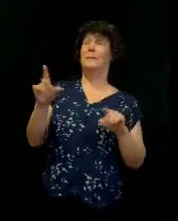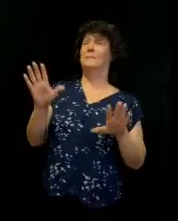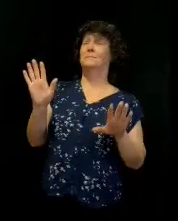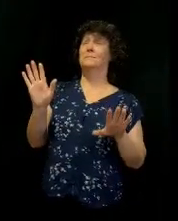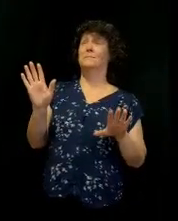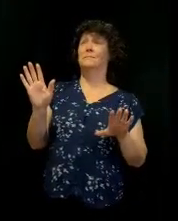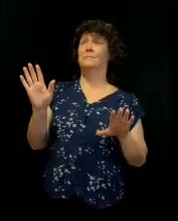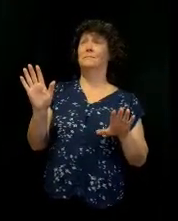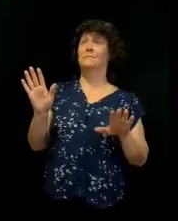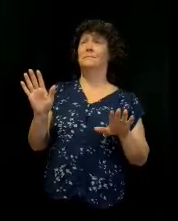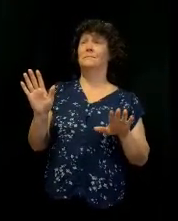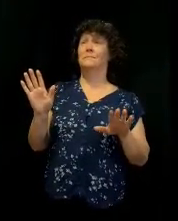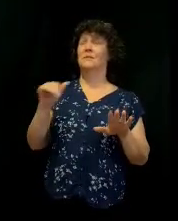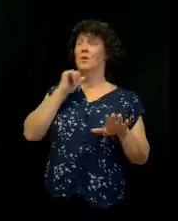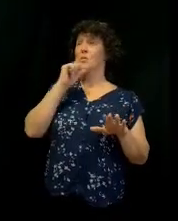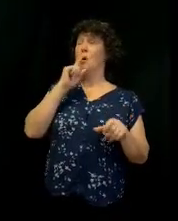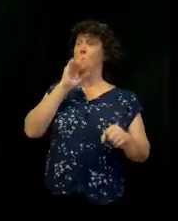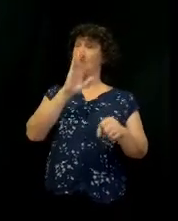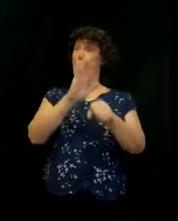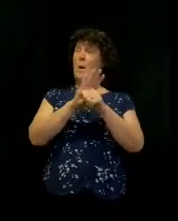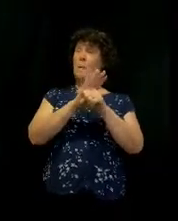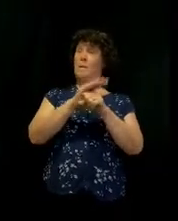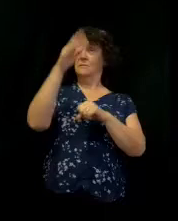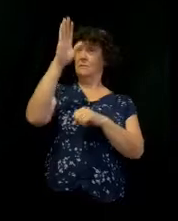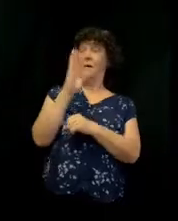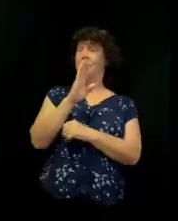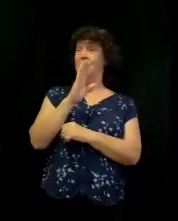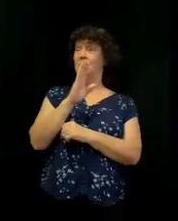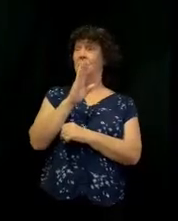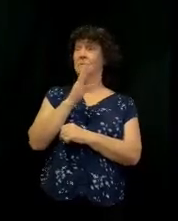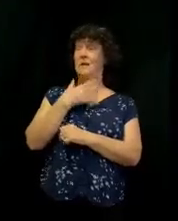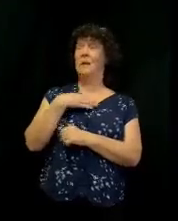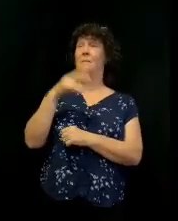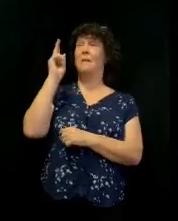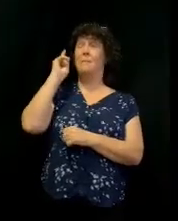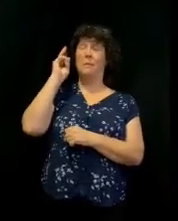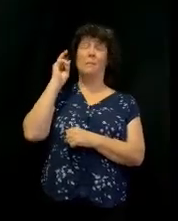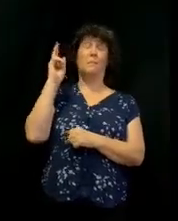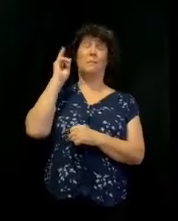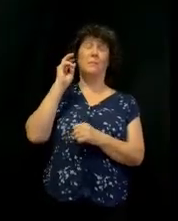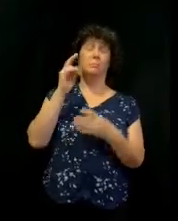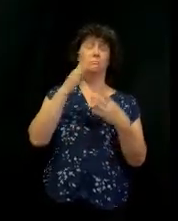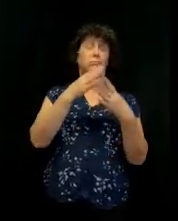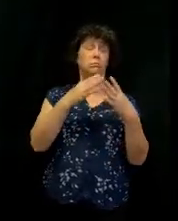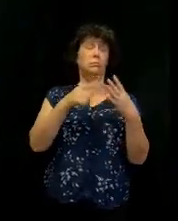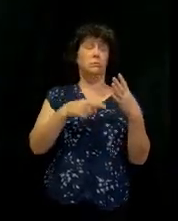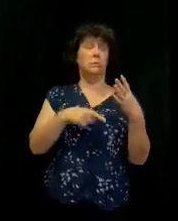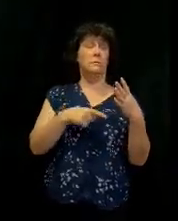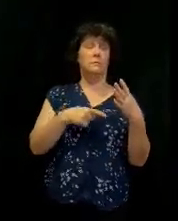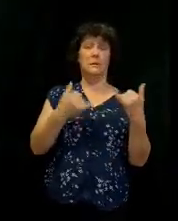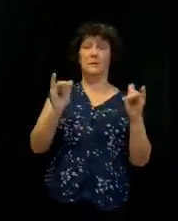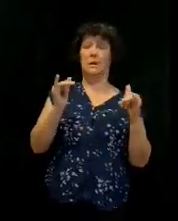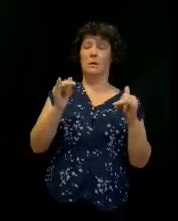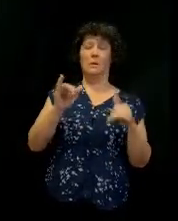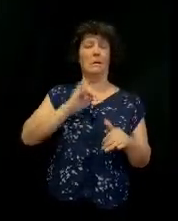field. God, this is not what you've promised. I believe I've heard you, blah, blah, blah. Right? The stuff we say. Well, what am going do? I'm just going to worship him.